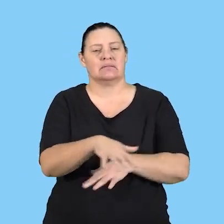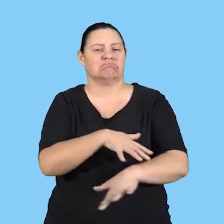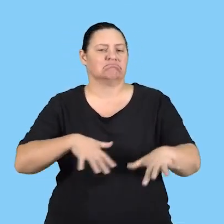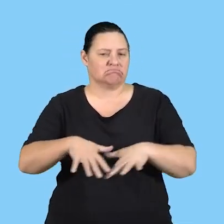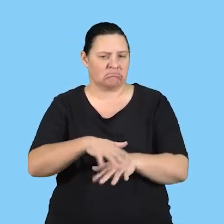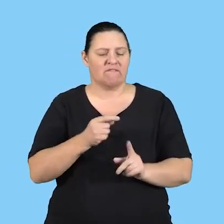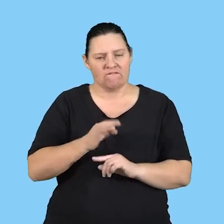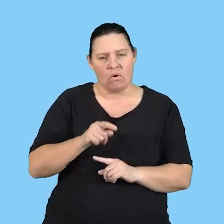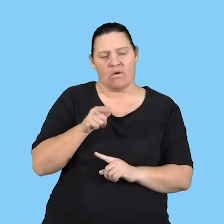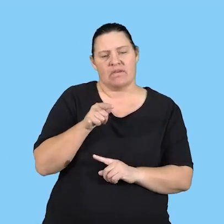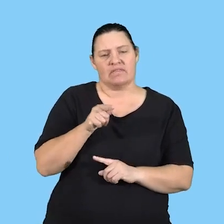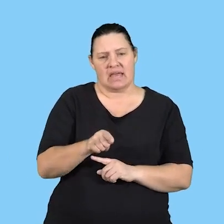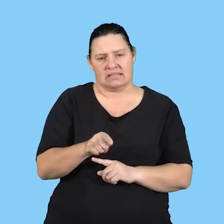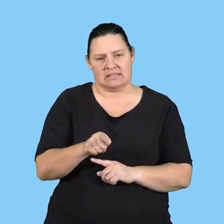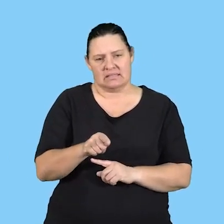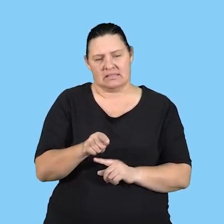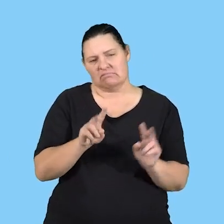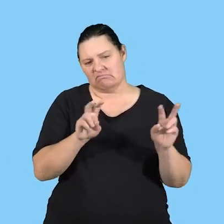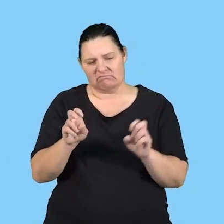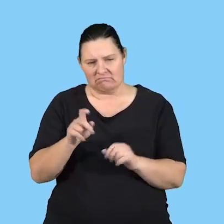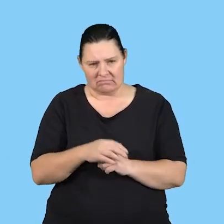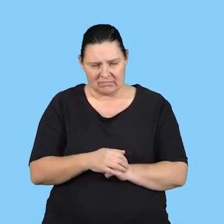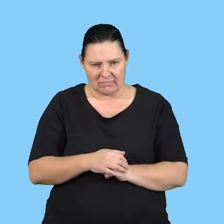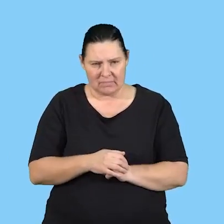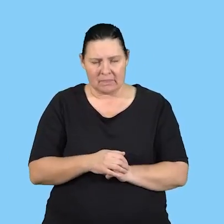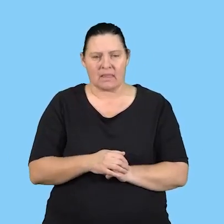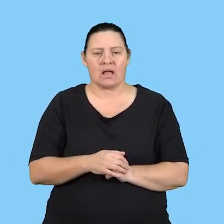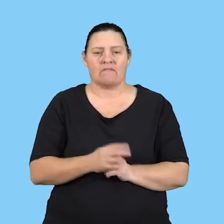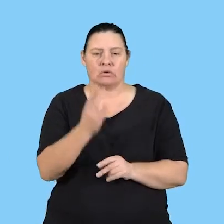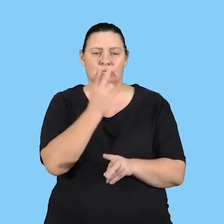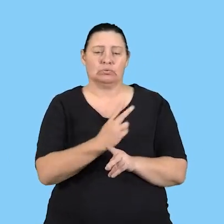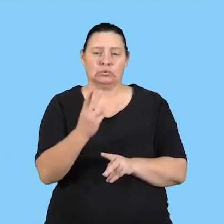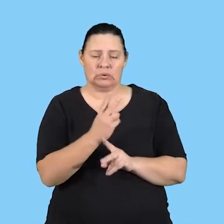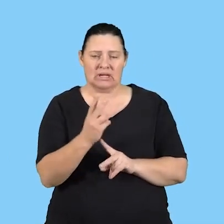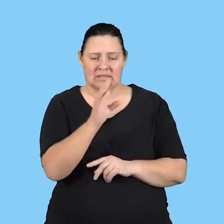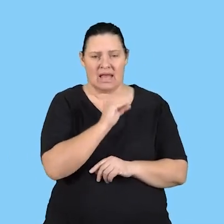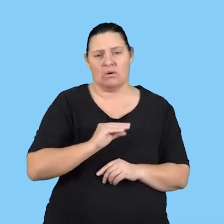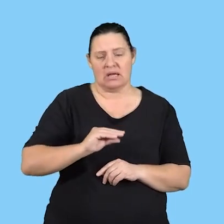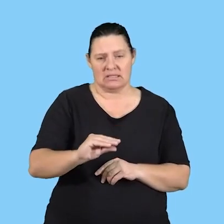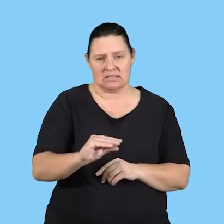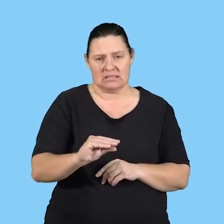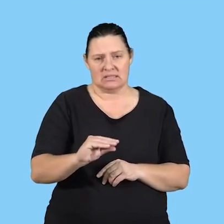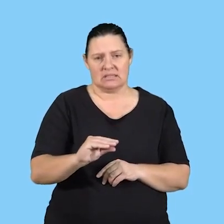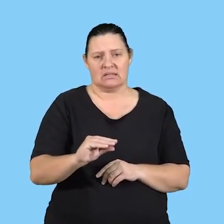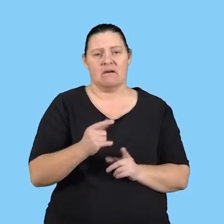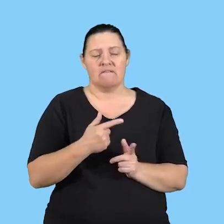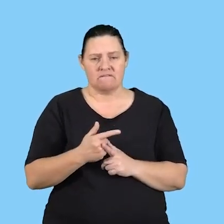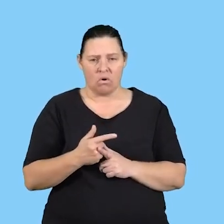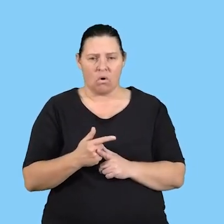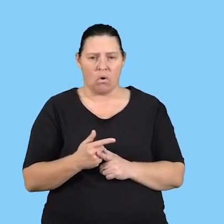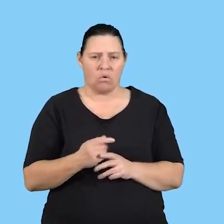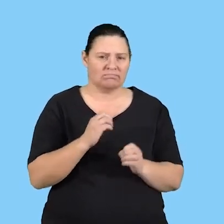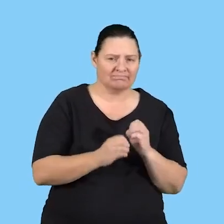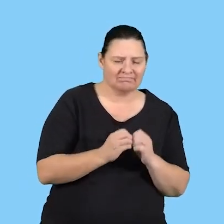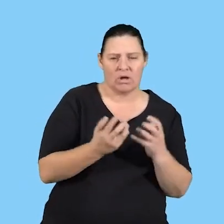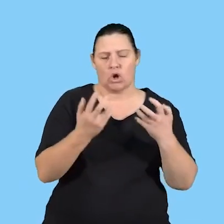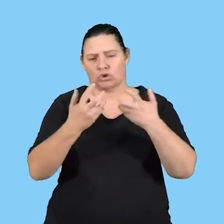are in that particular instance. There's two weeks allocated for remediation,